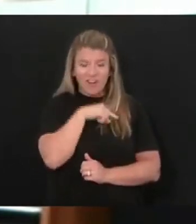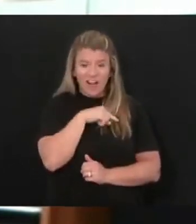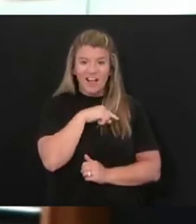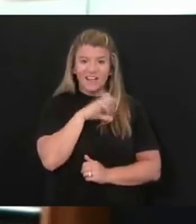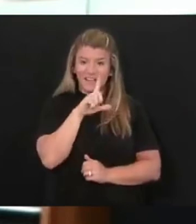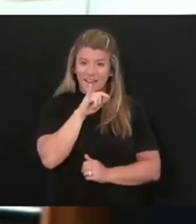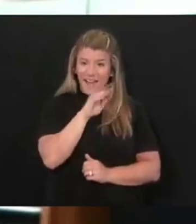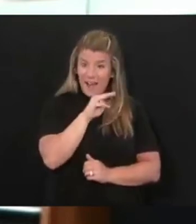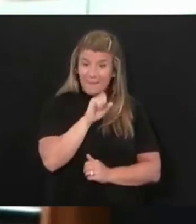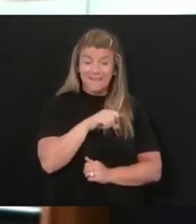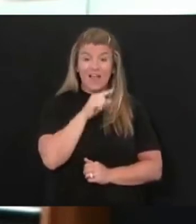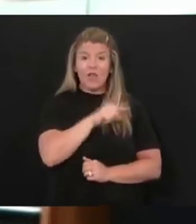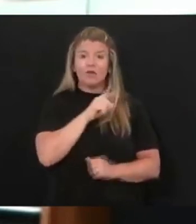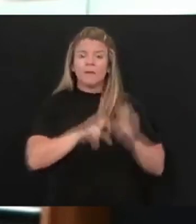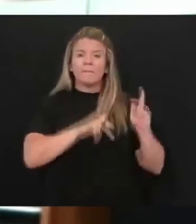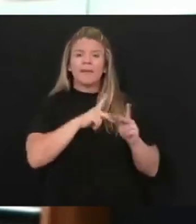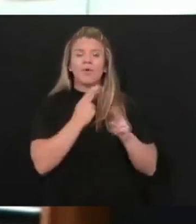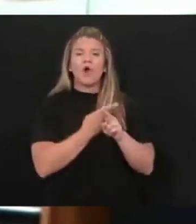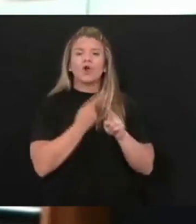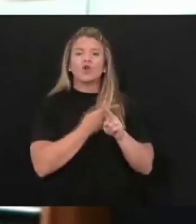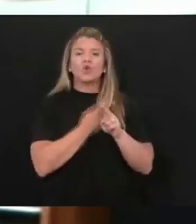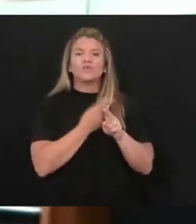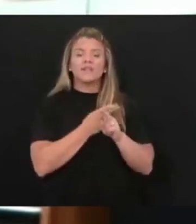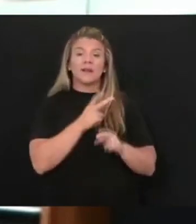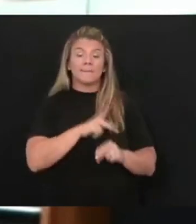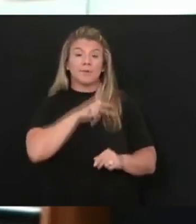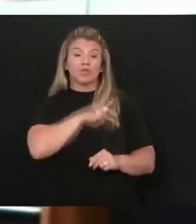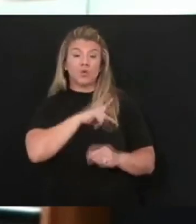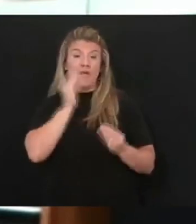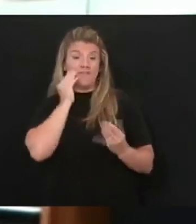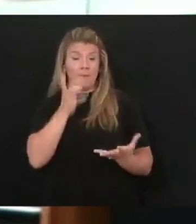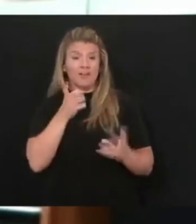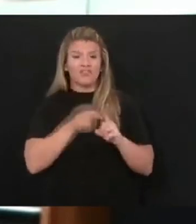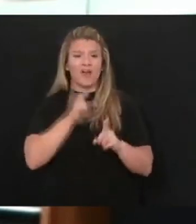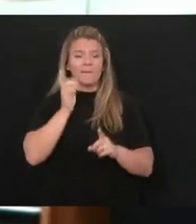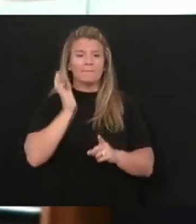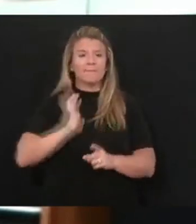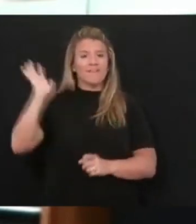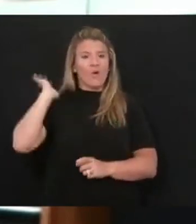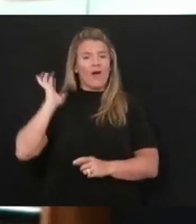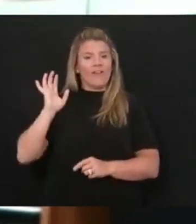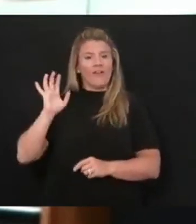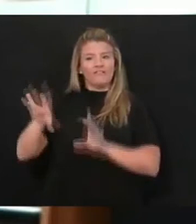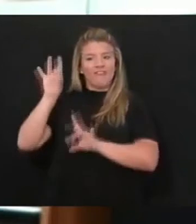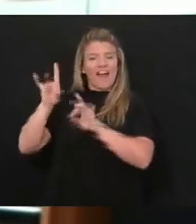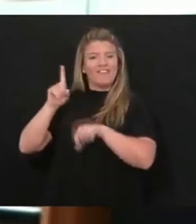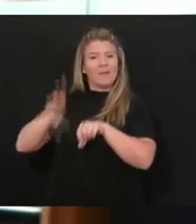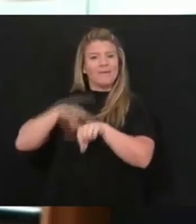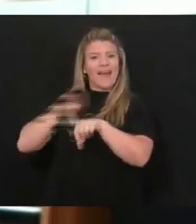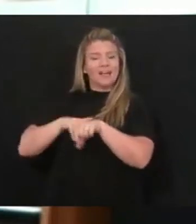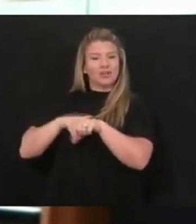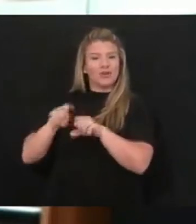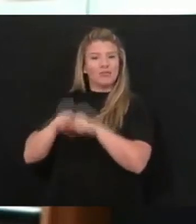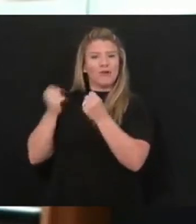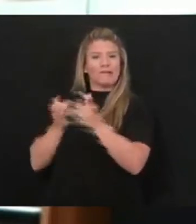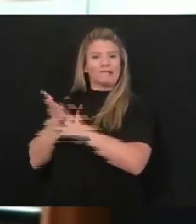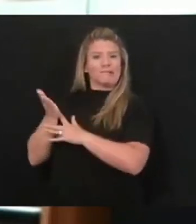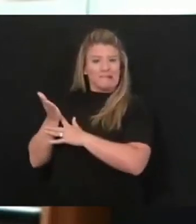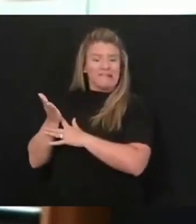Scammers using stolen personal information from earlier national data breaches have been attempting to file